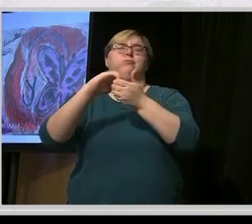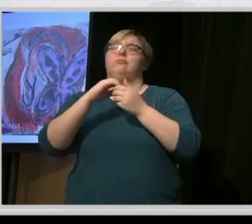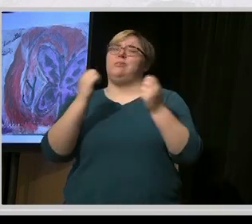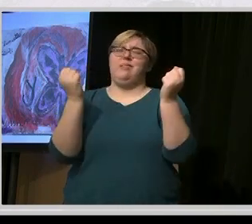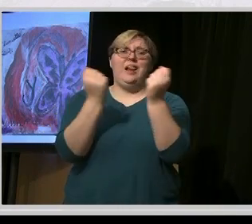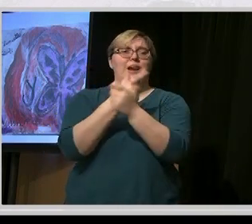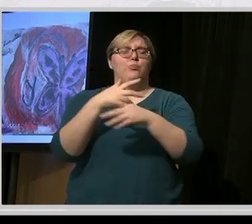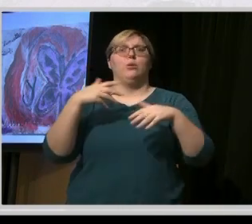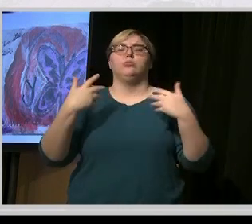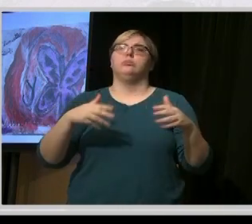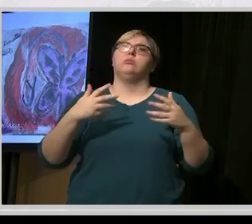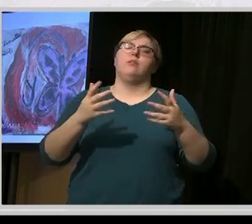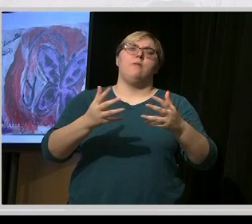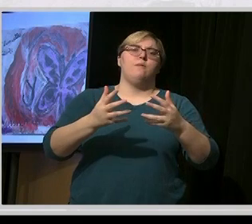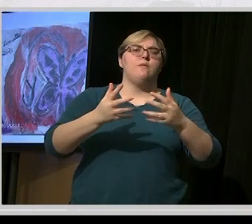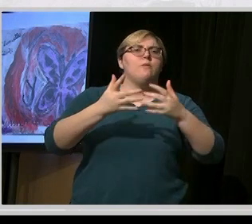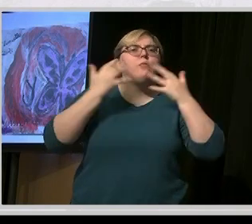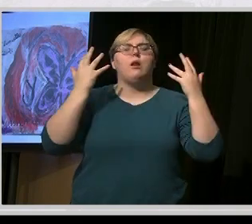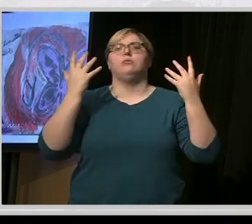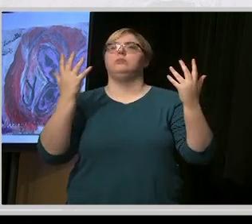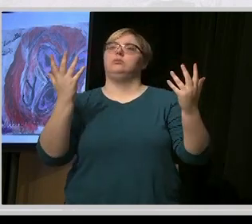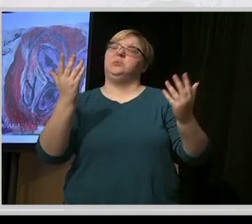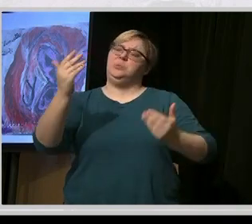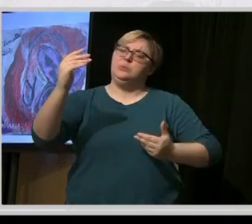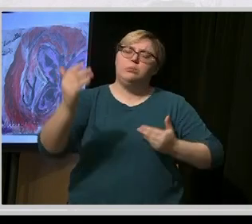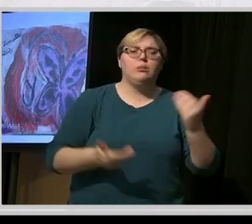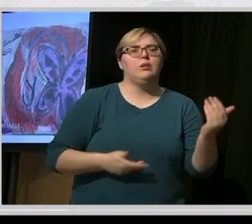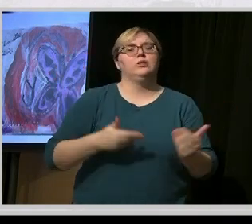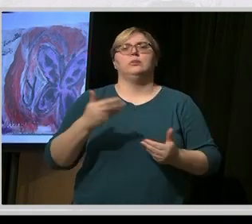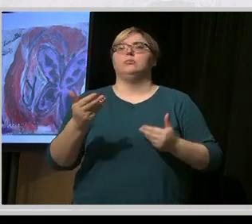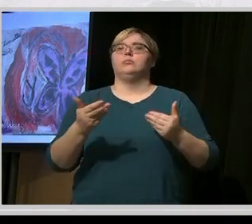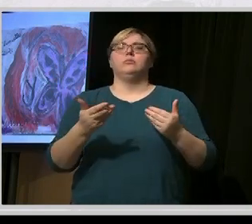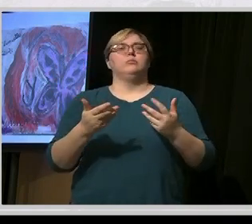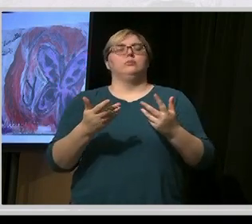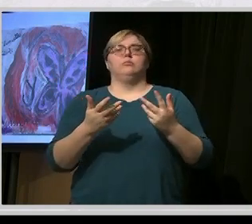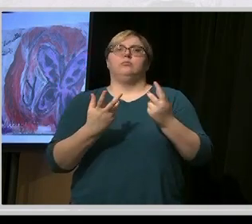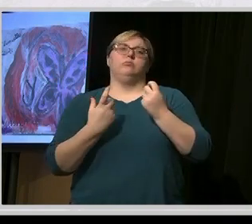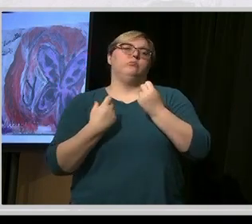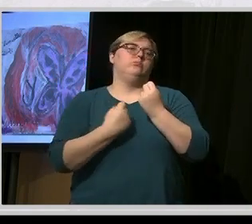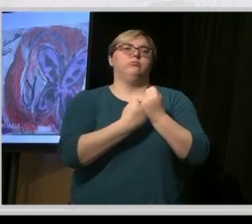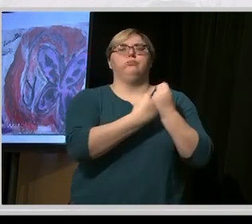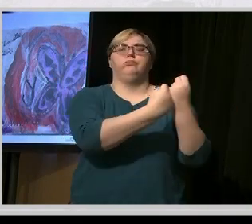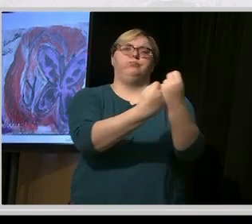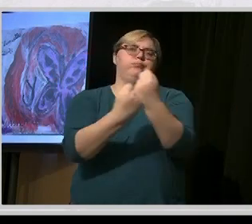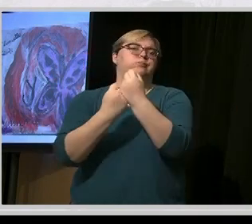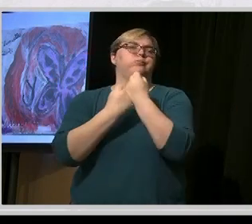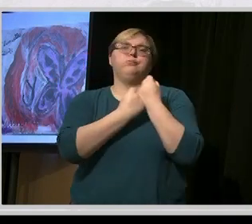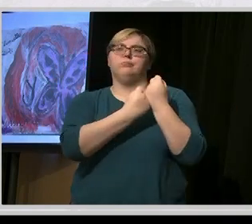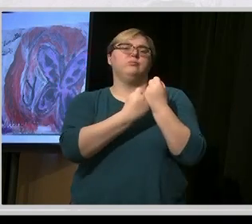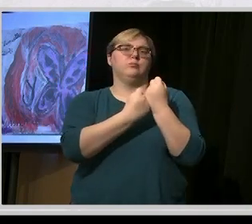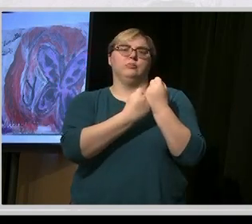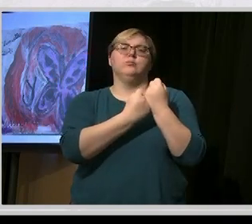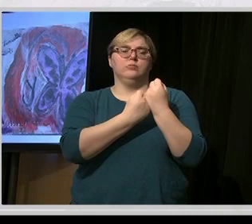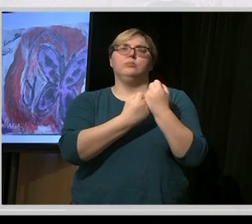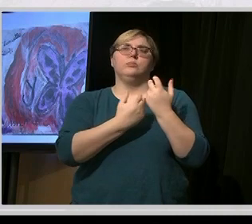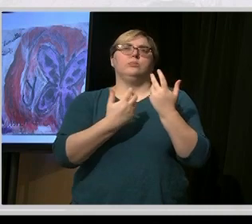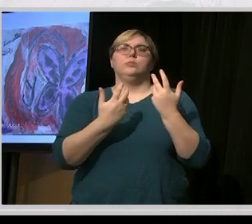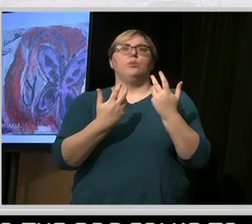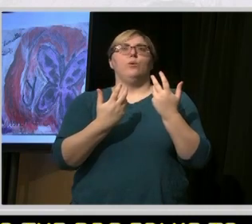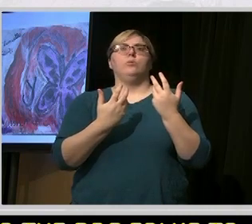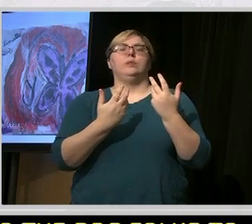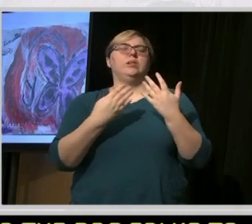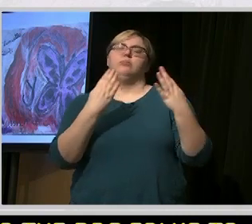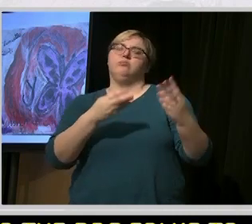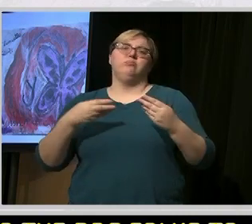welcoming and supportive of our work. It's made it really easy. And while I bring,